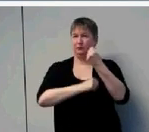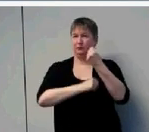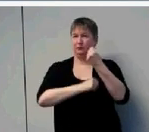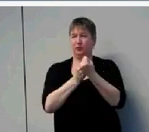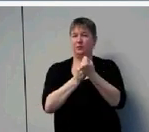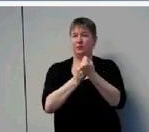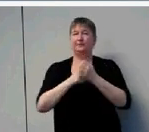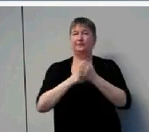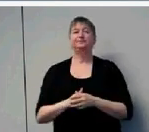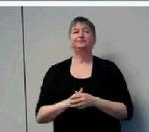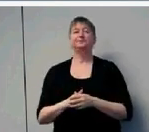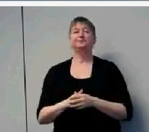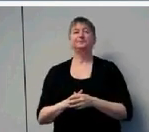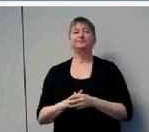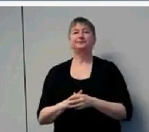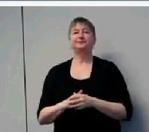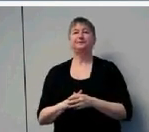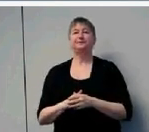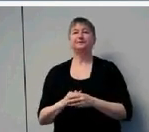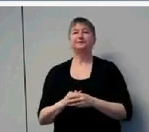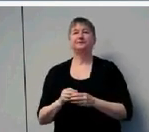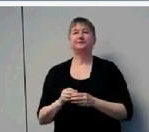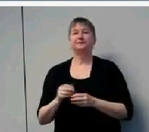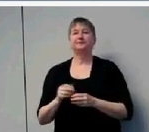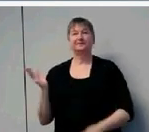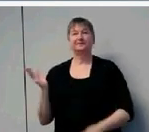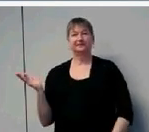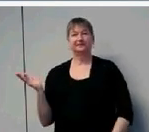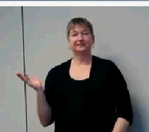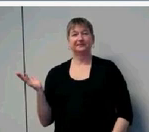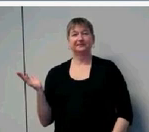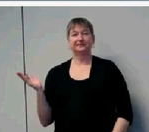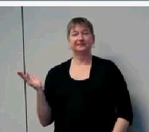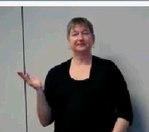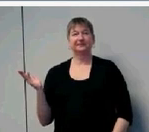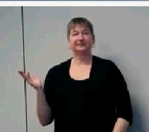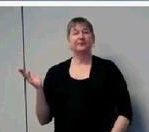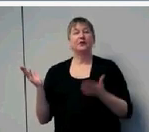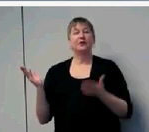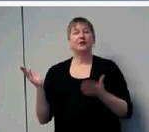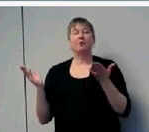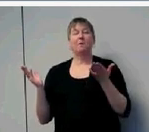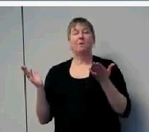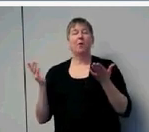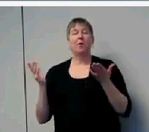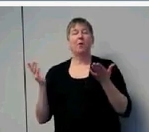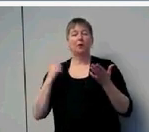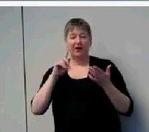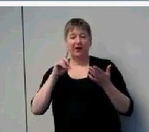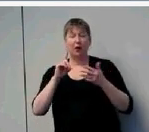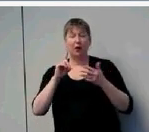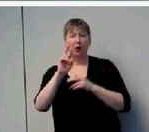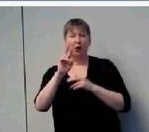Now, here's another slide. We found that risk that I mentioned increases with degree